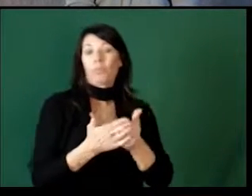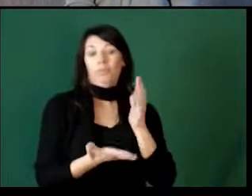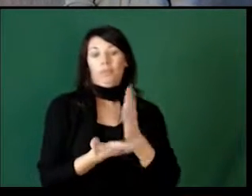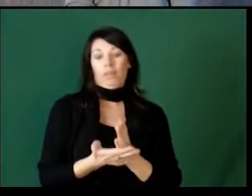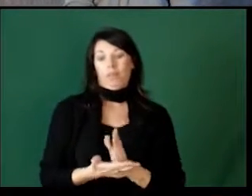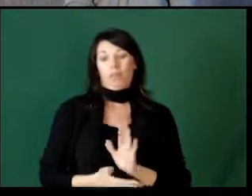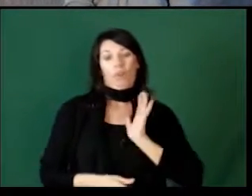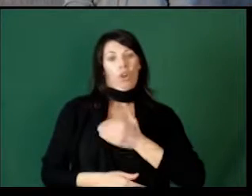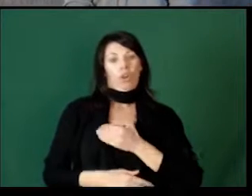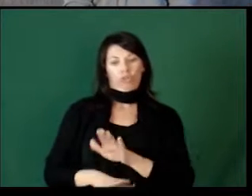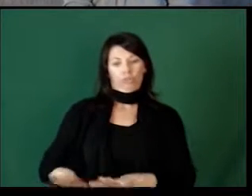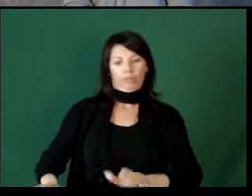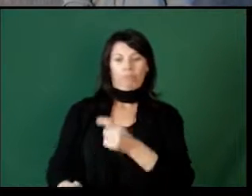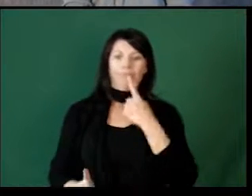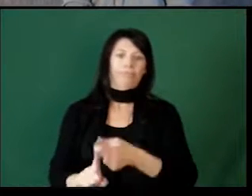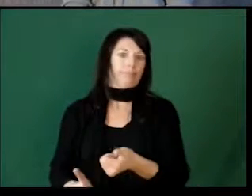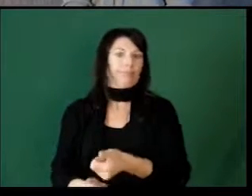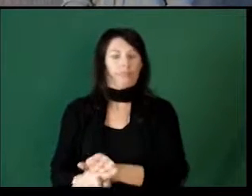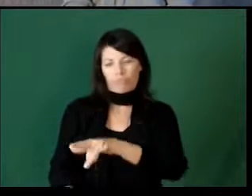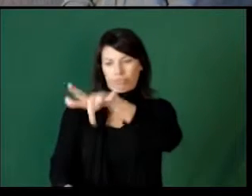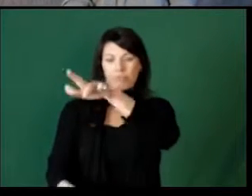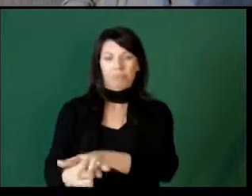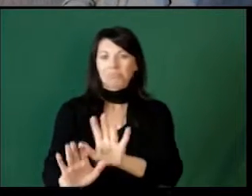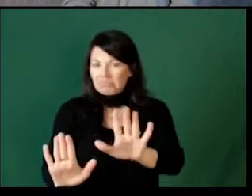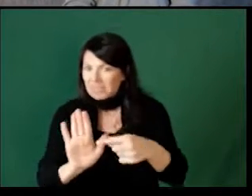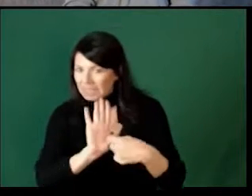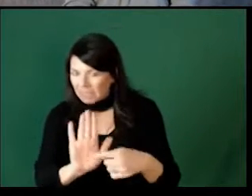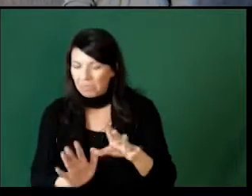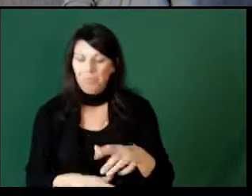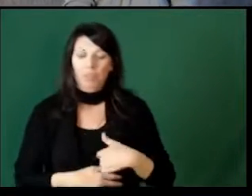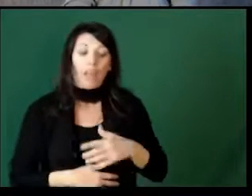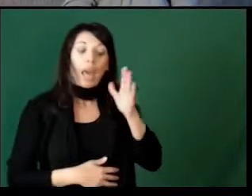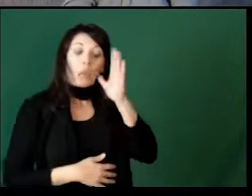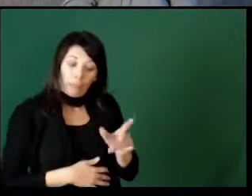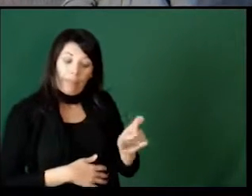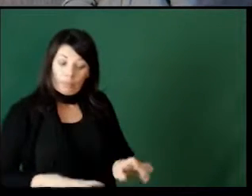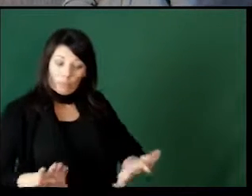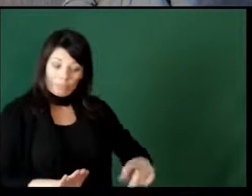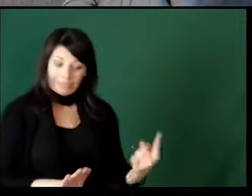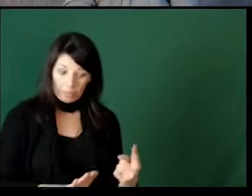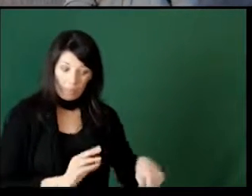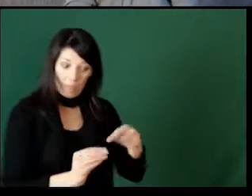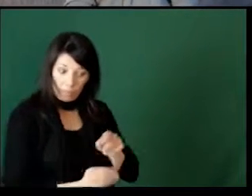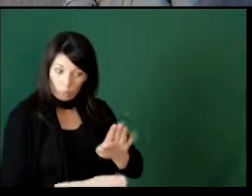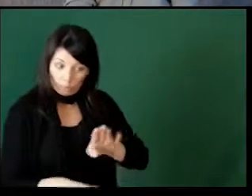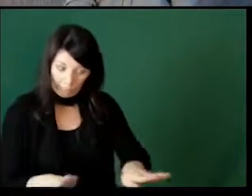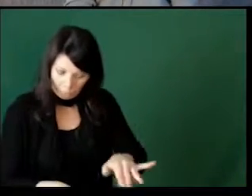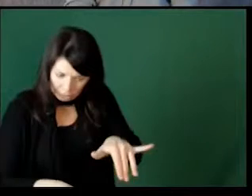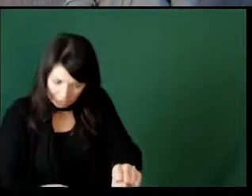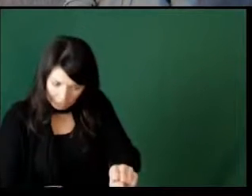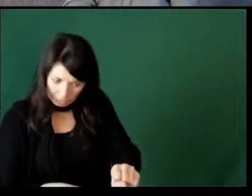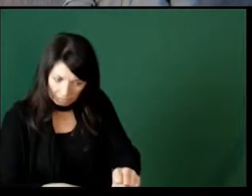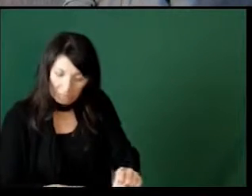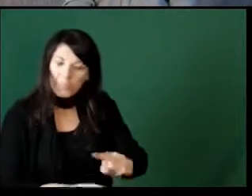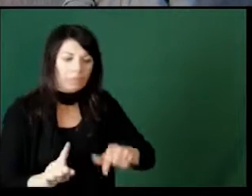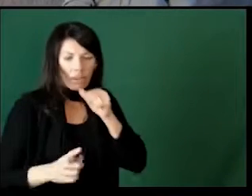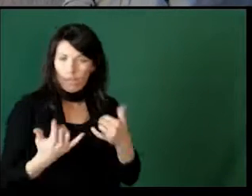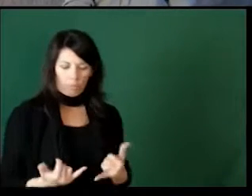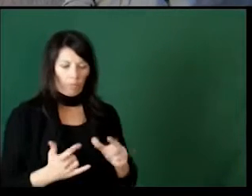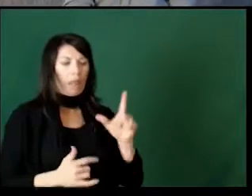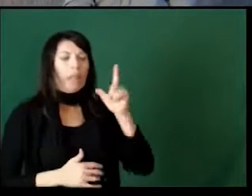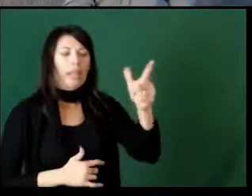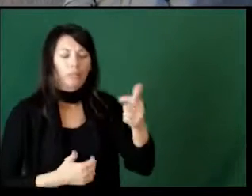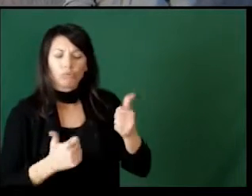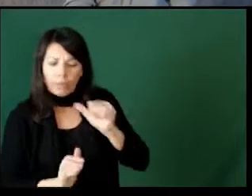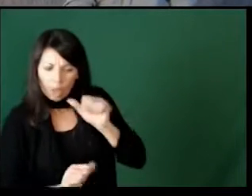prevent explosions in our children. An example would be, I will have to do something about that, but not now, later. Try